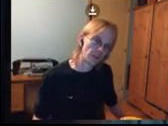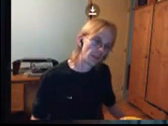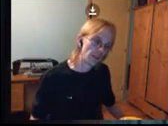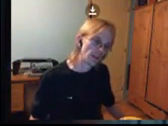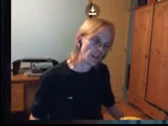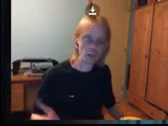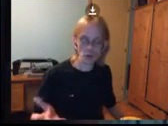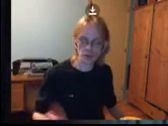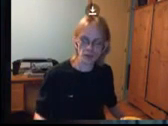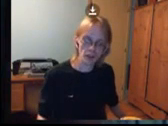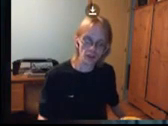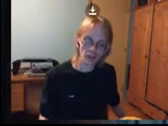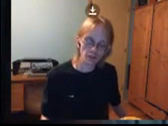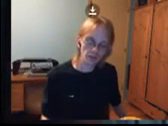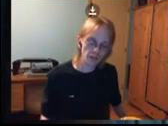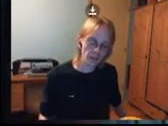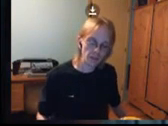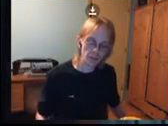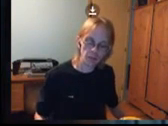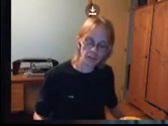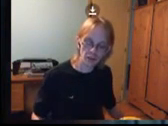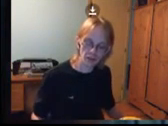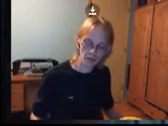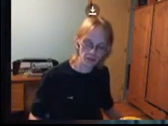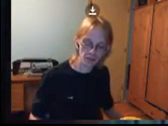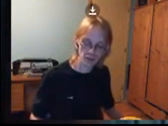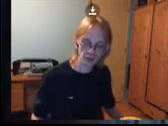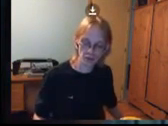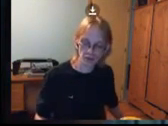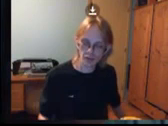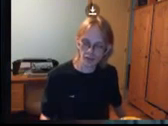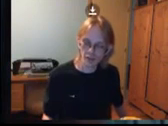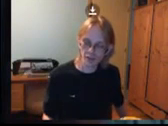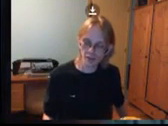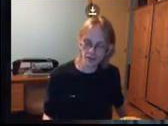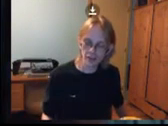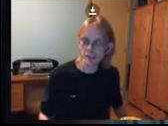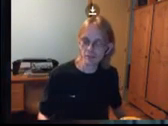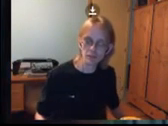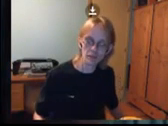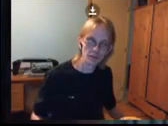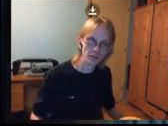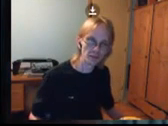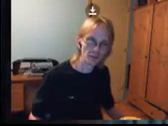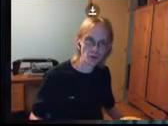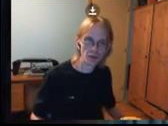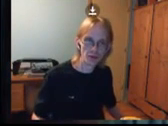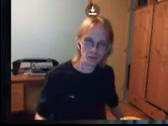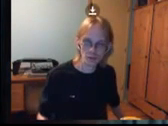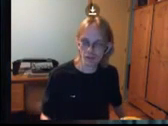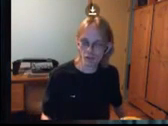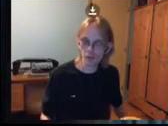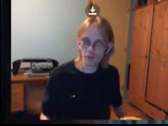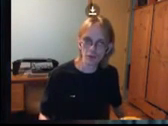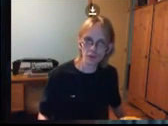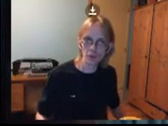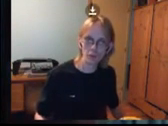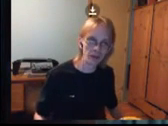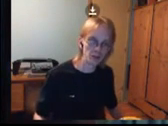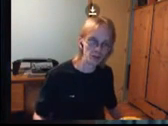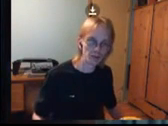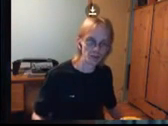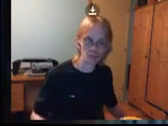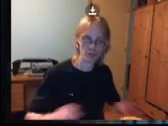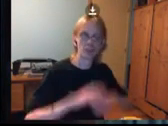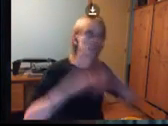And of course, the name is based on the traditional game Gauntlet with four joy